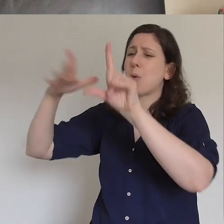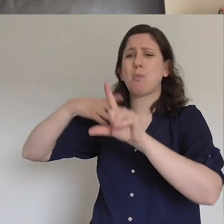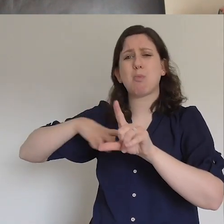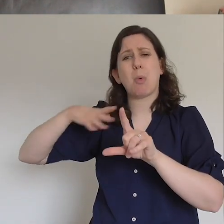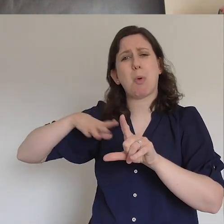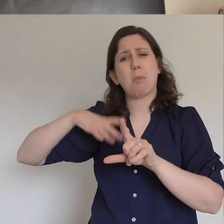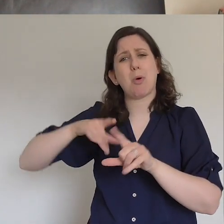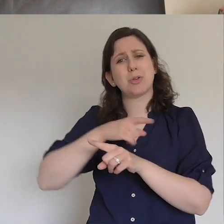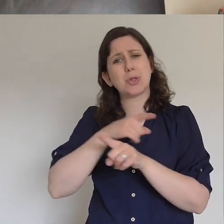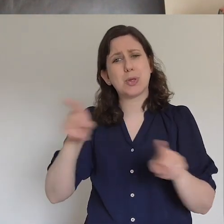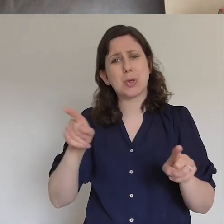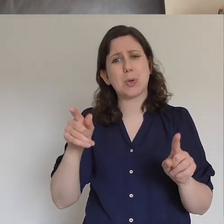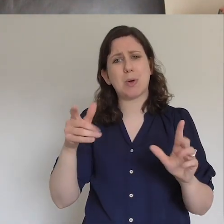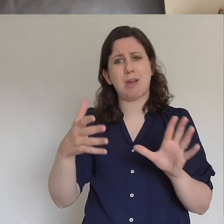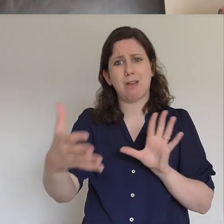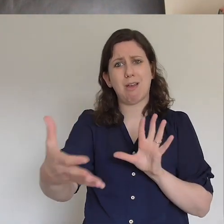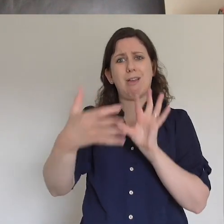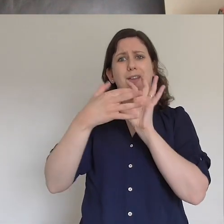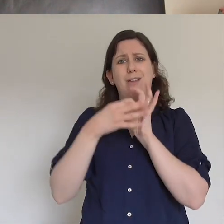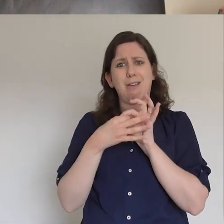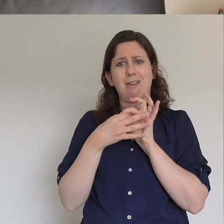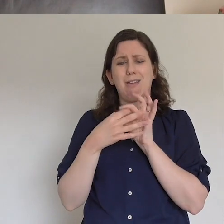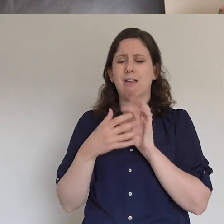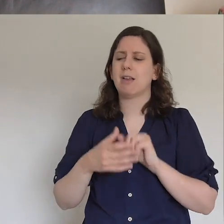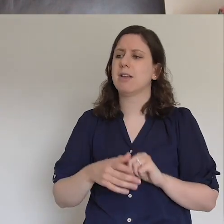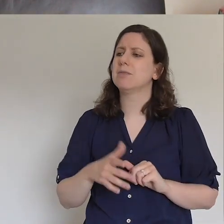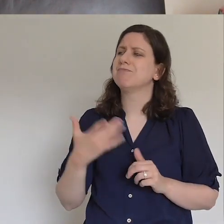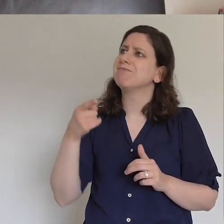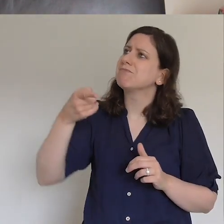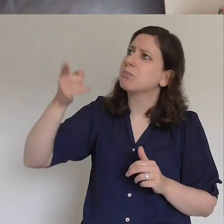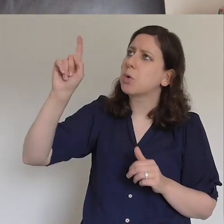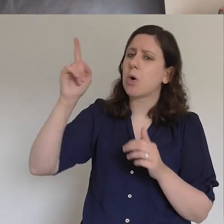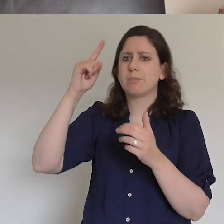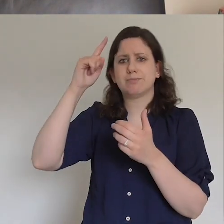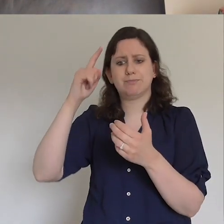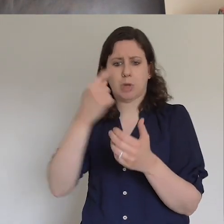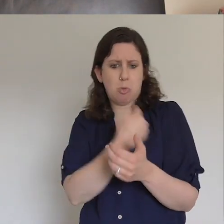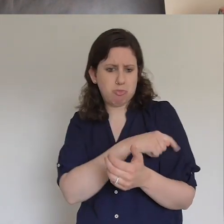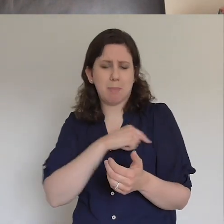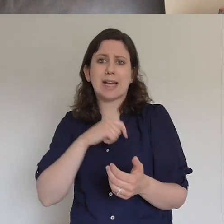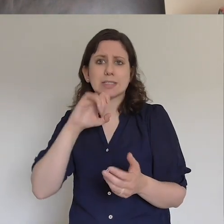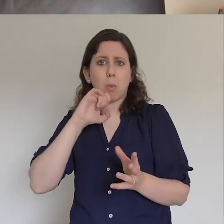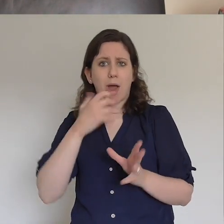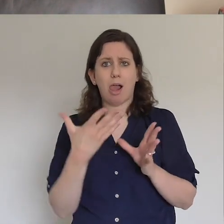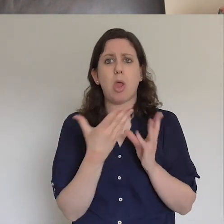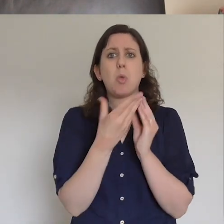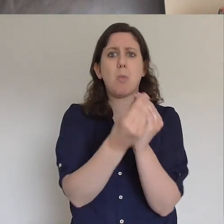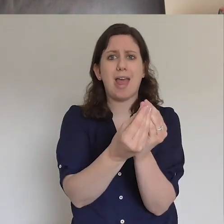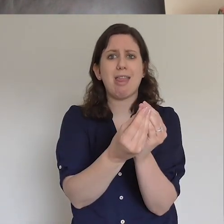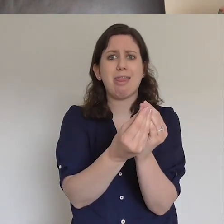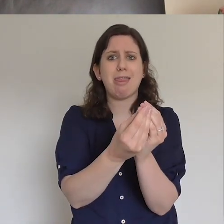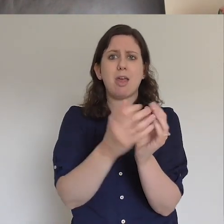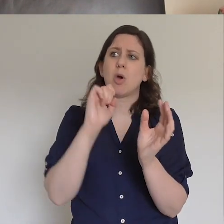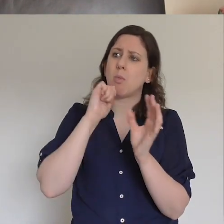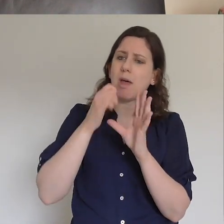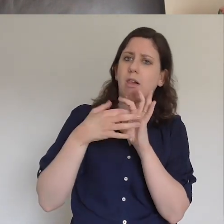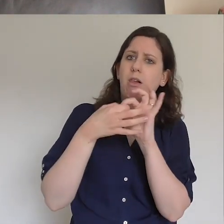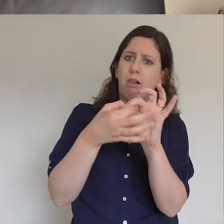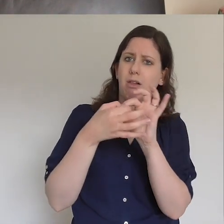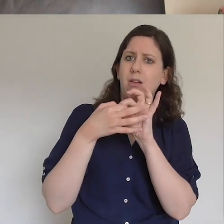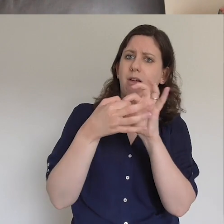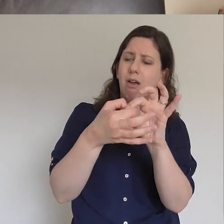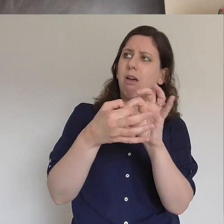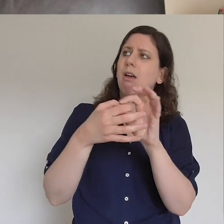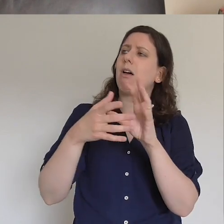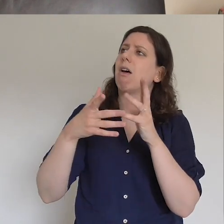with you he promises to be with you he promises to forgive you of your brokenness and your sins and set you free from all of that that you could know